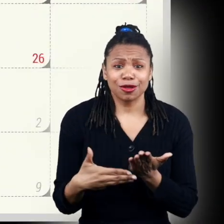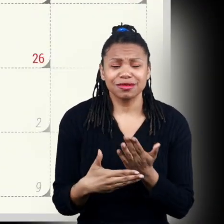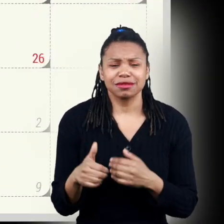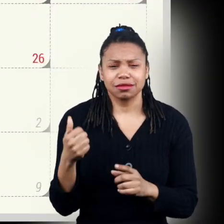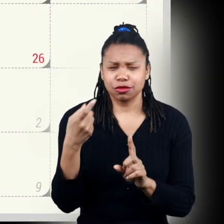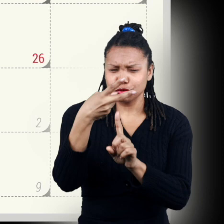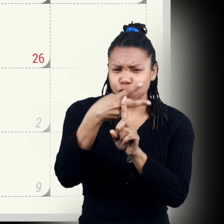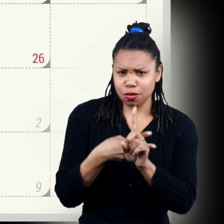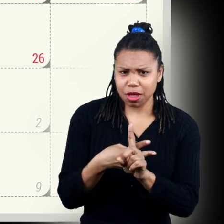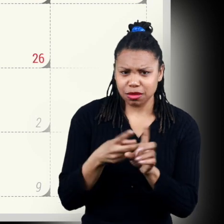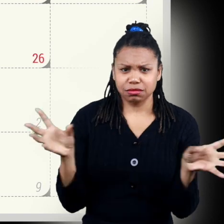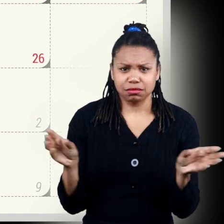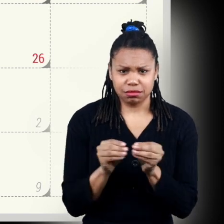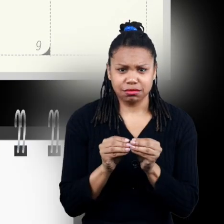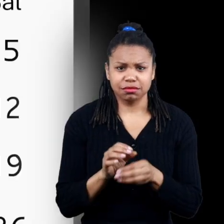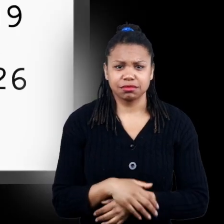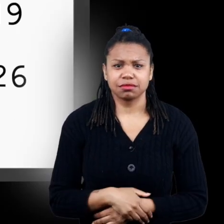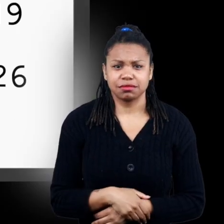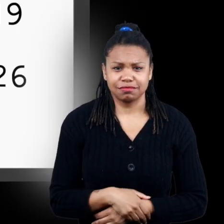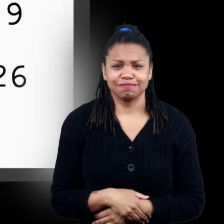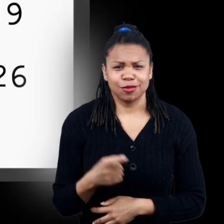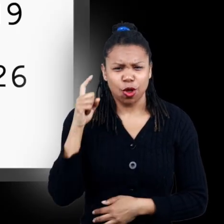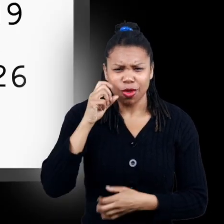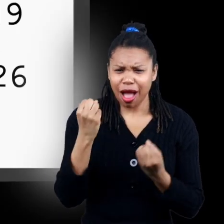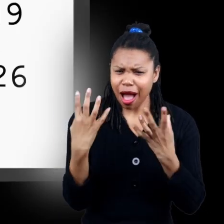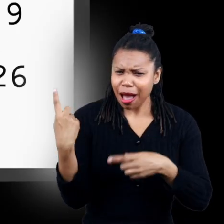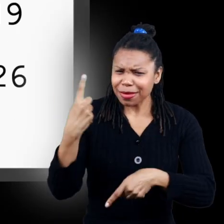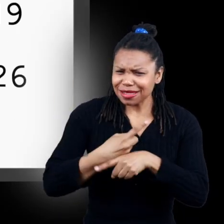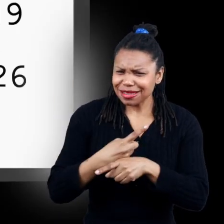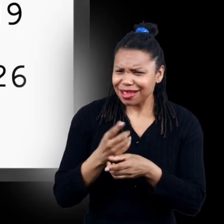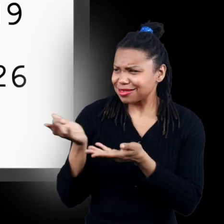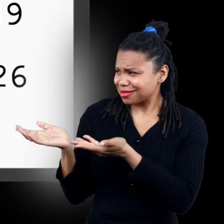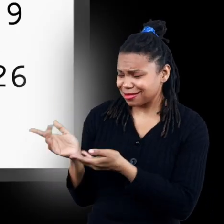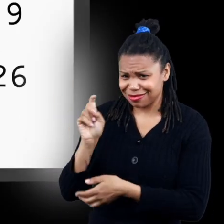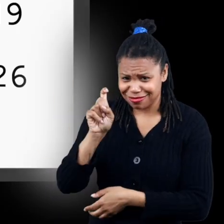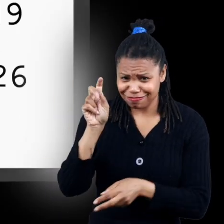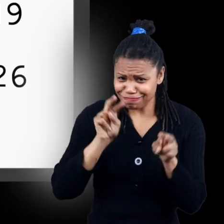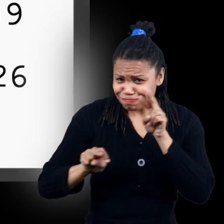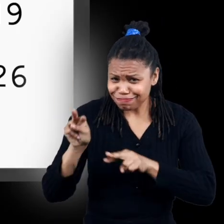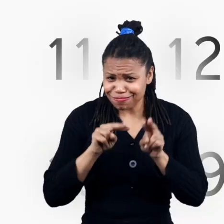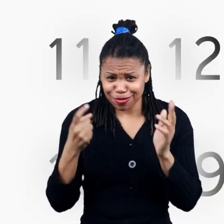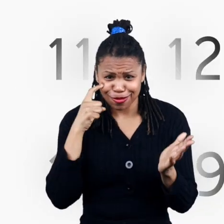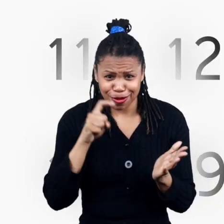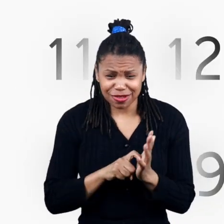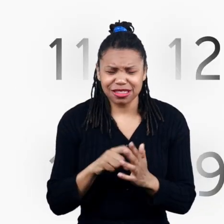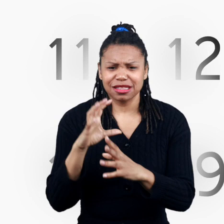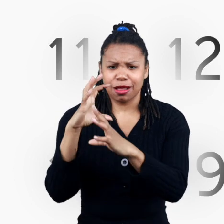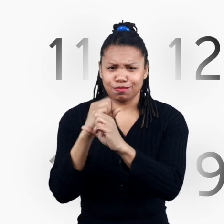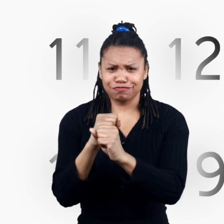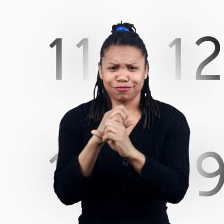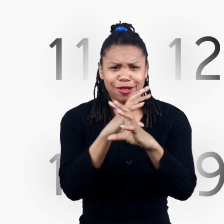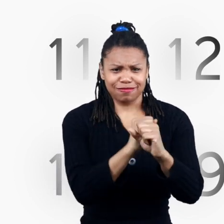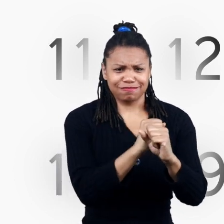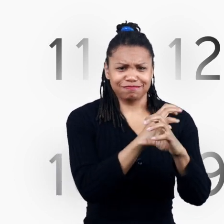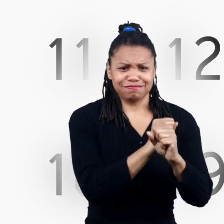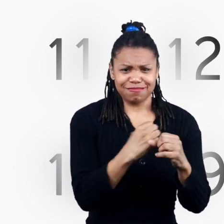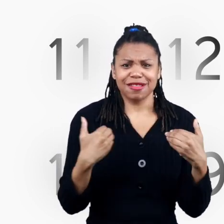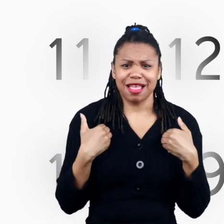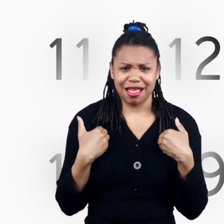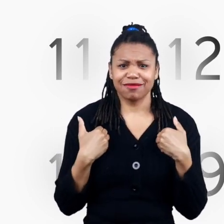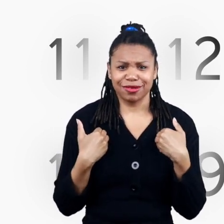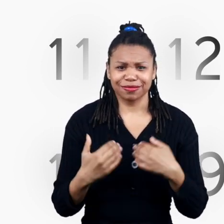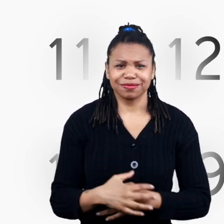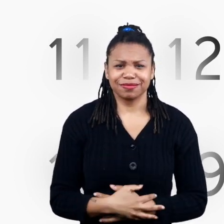include parts of two months finally do you notice how many days are written they are shown as abbreviations